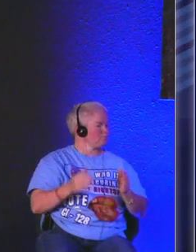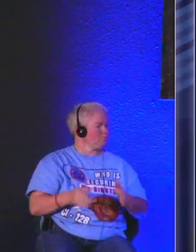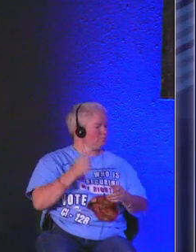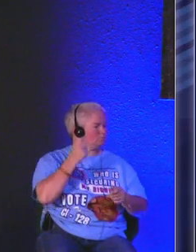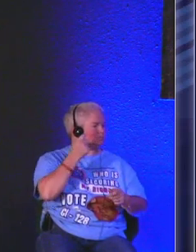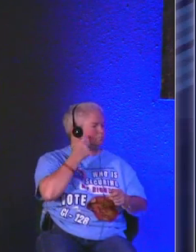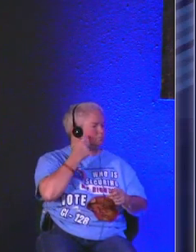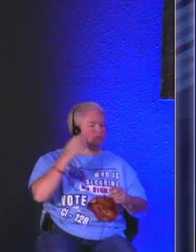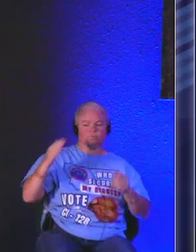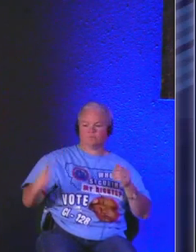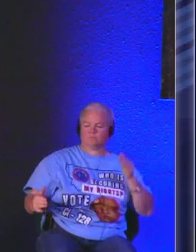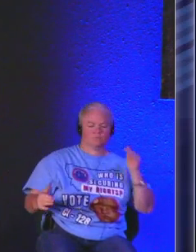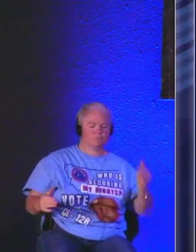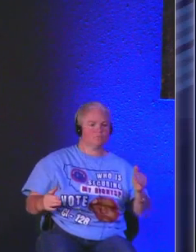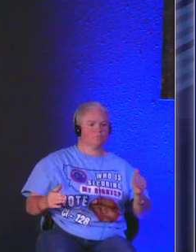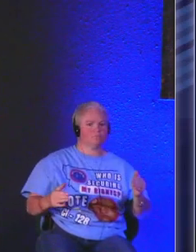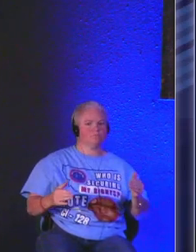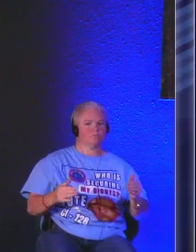simply a side note